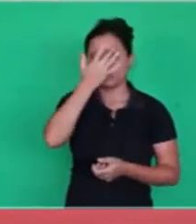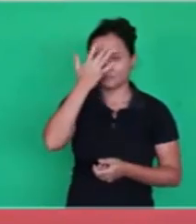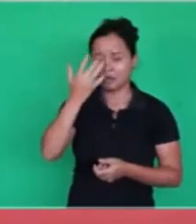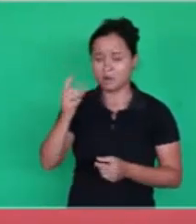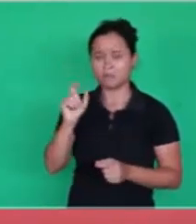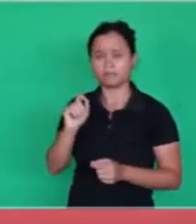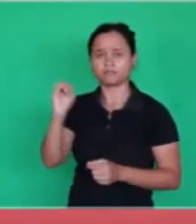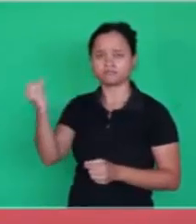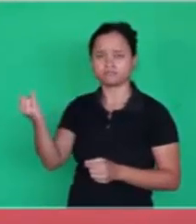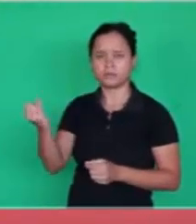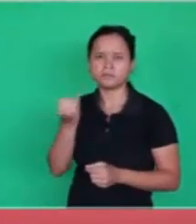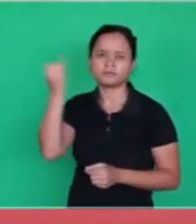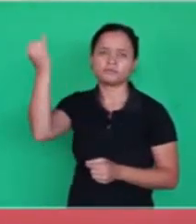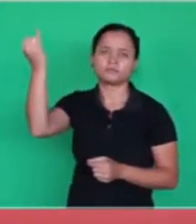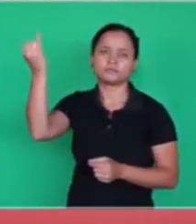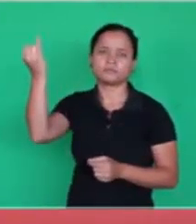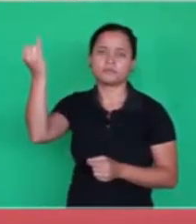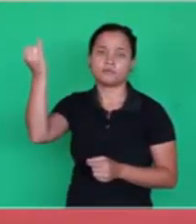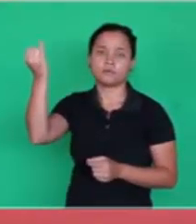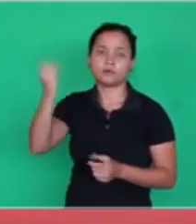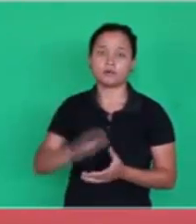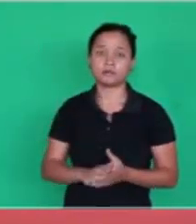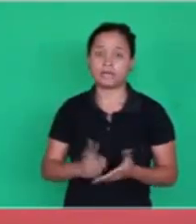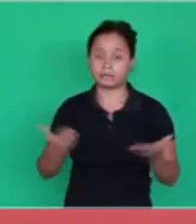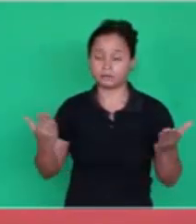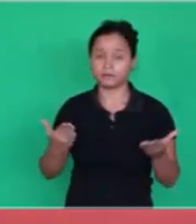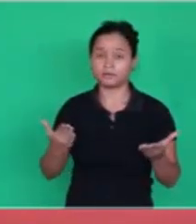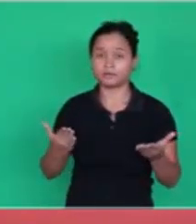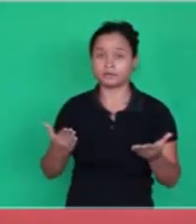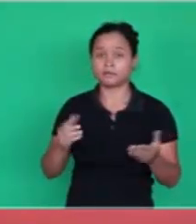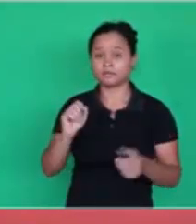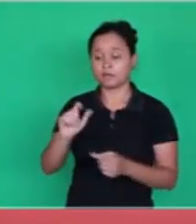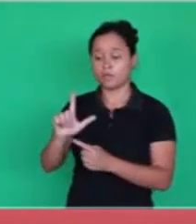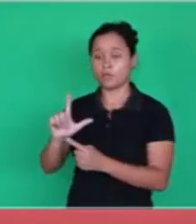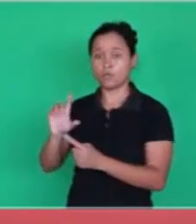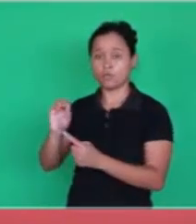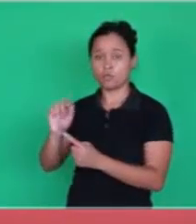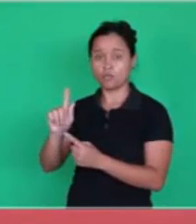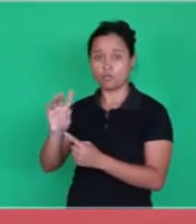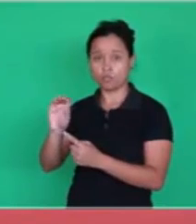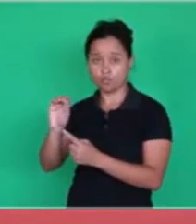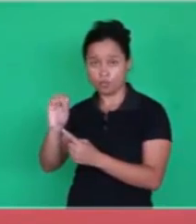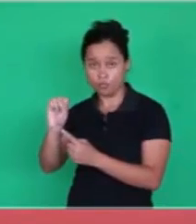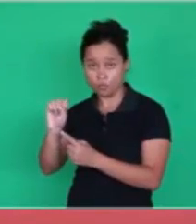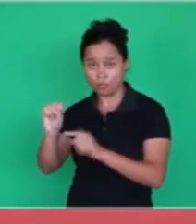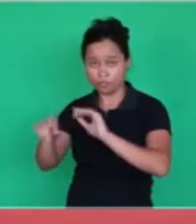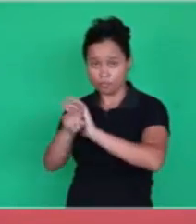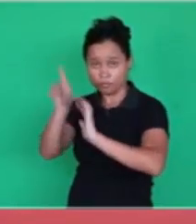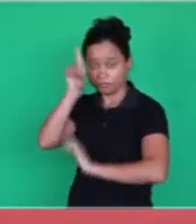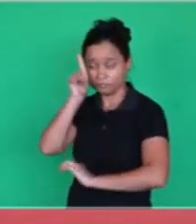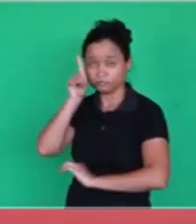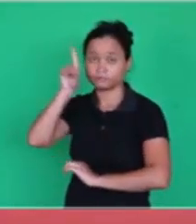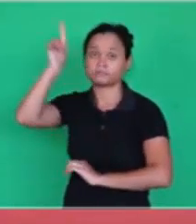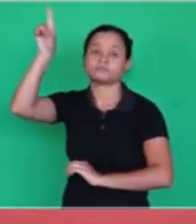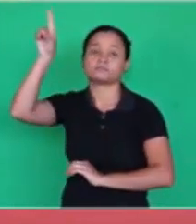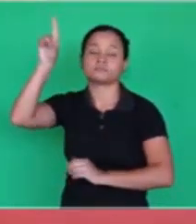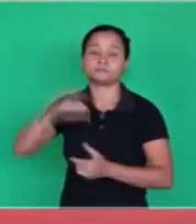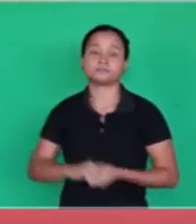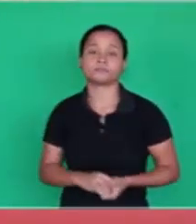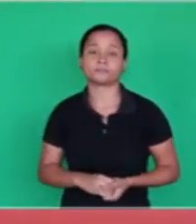how important it is, the logos of God, that's the wisdom of God. What does it say? This wisdom,